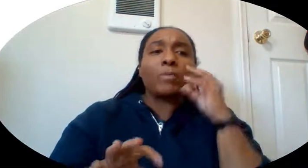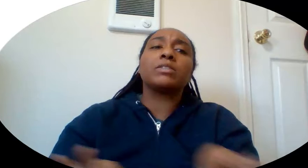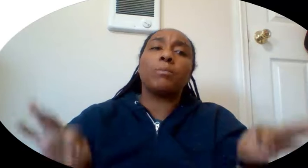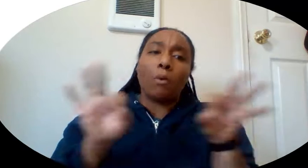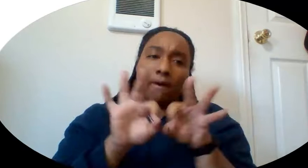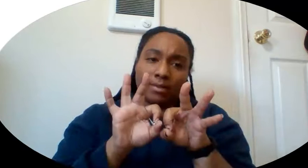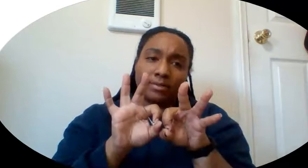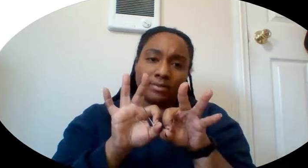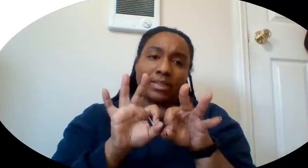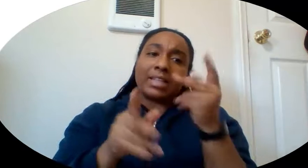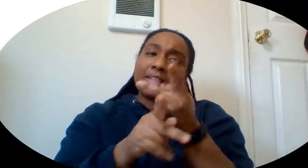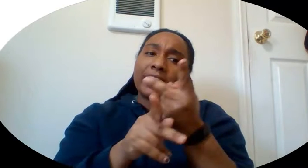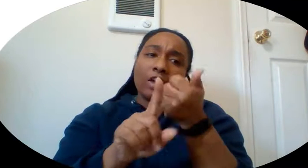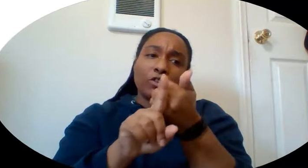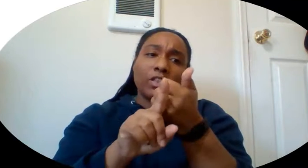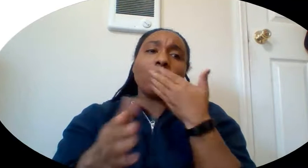and treat yourself well in